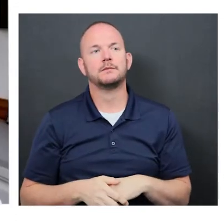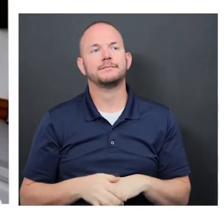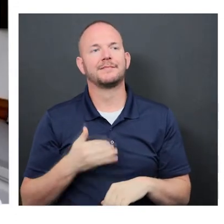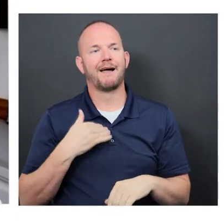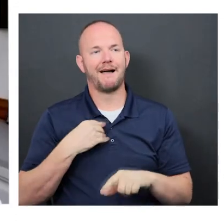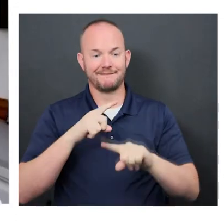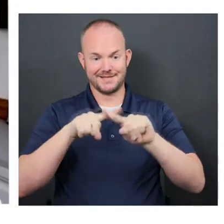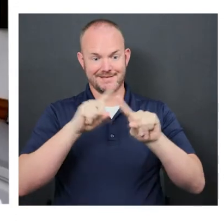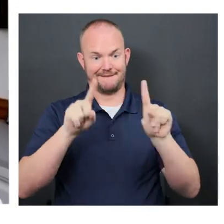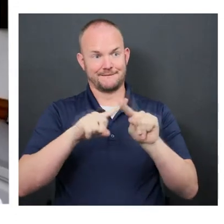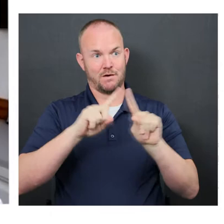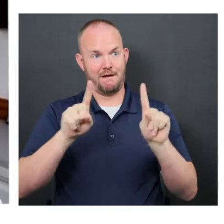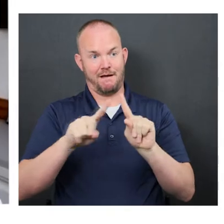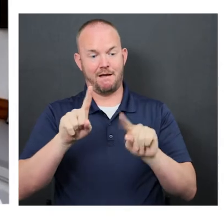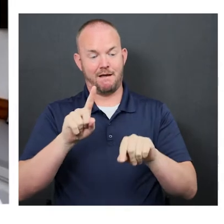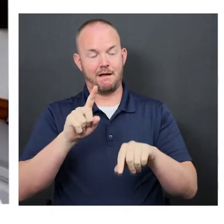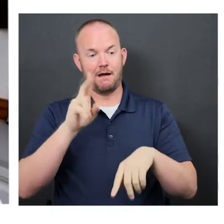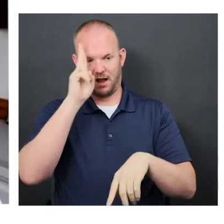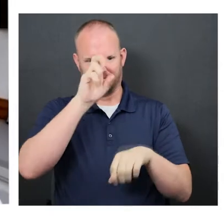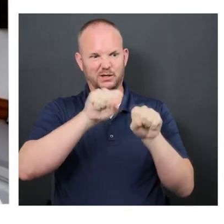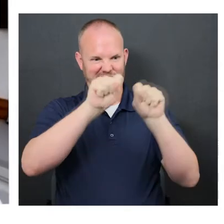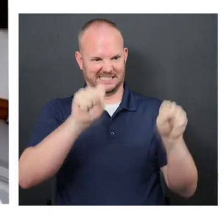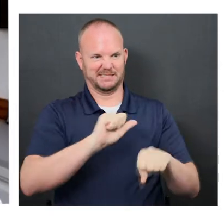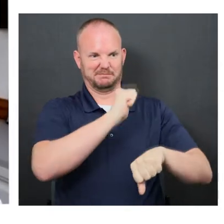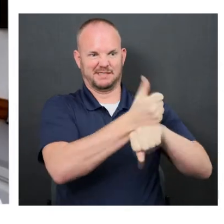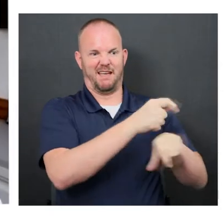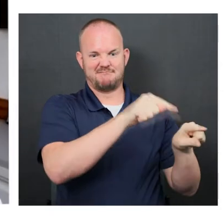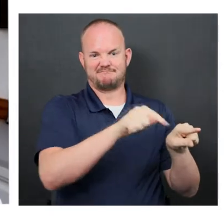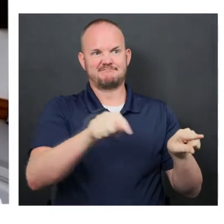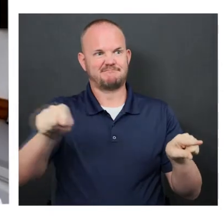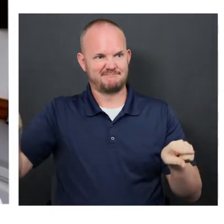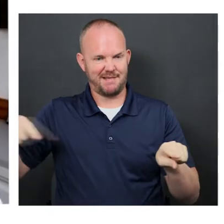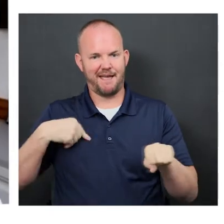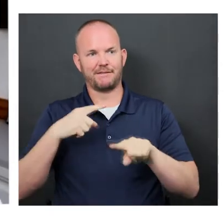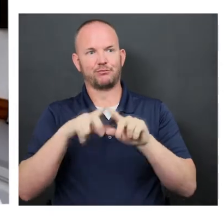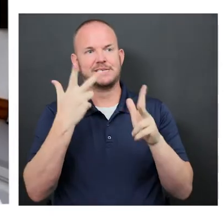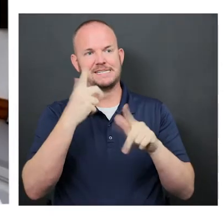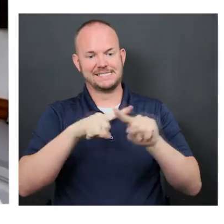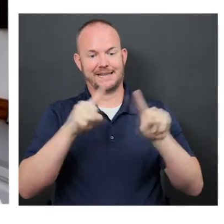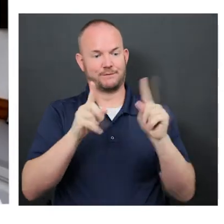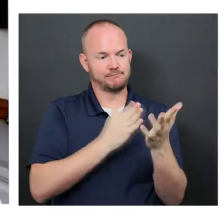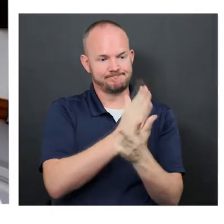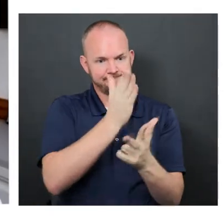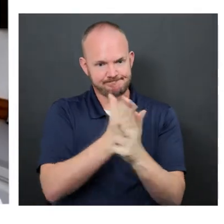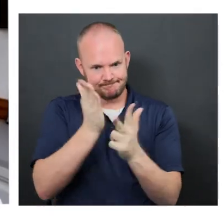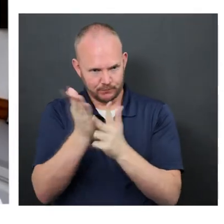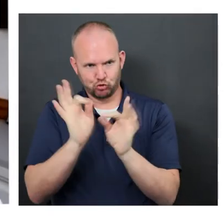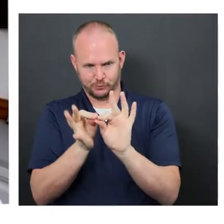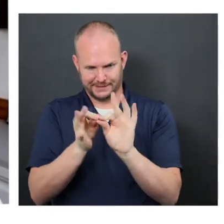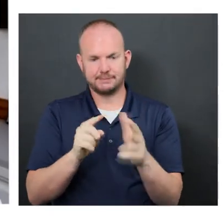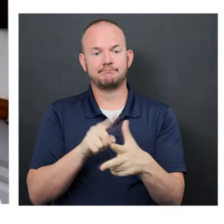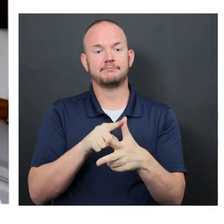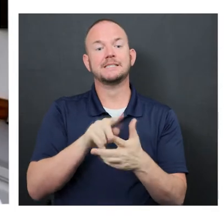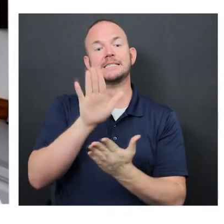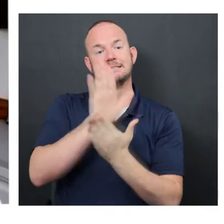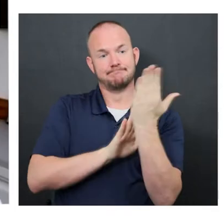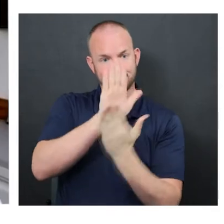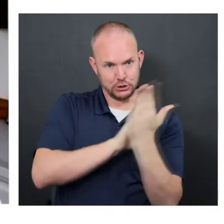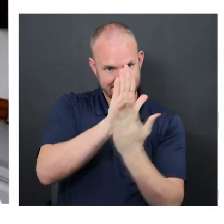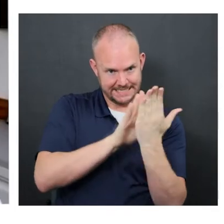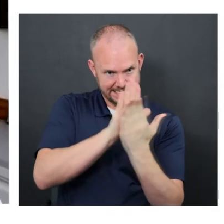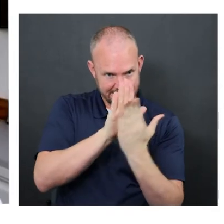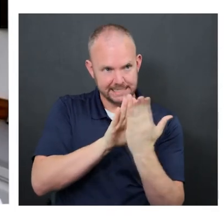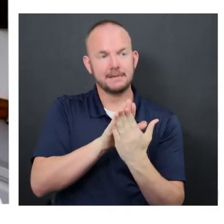those hospitals like Stewart Healthcare that in essence have all three modalities, we have in-person interpreters, we have video